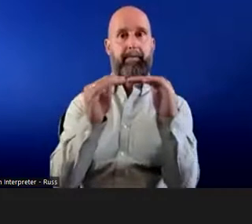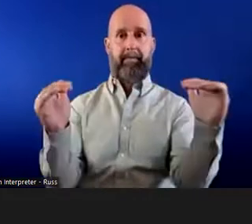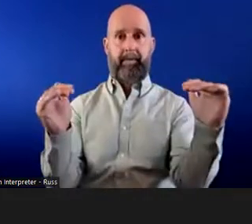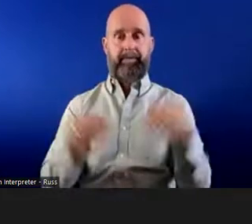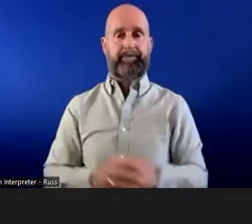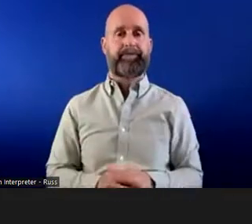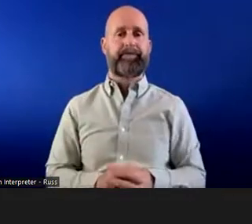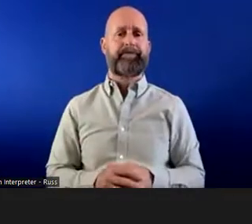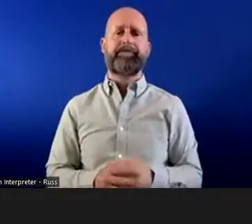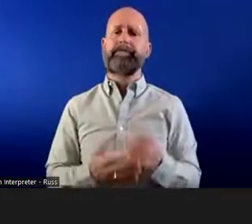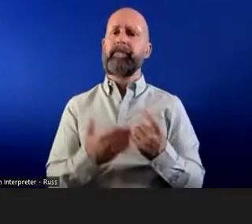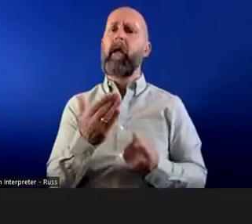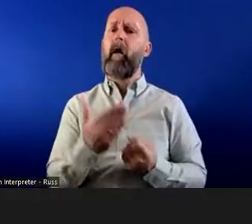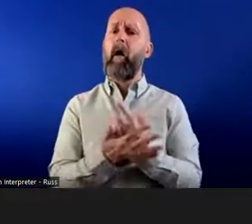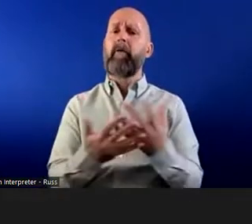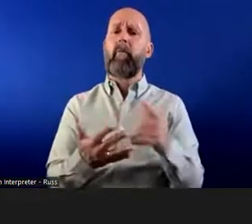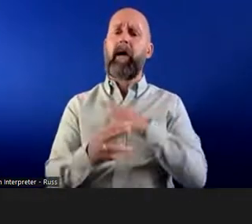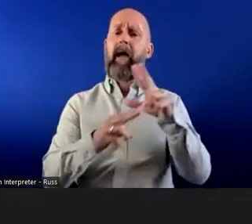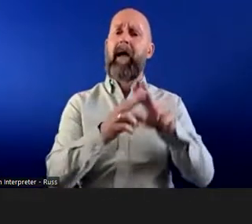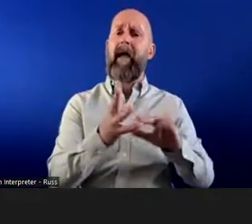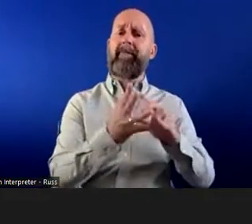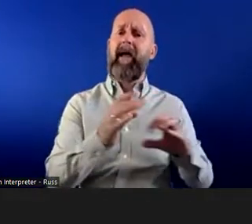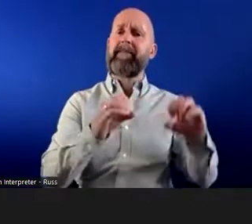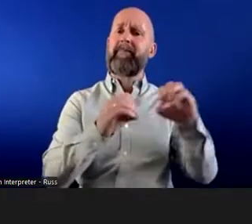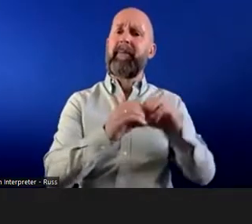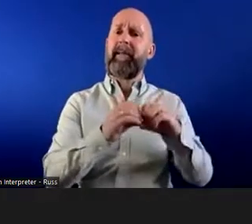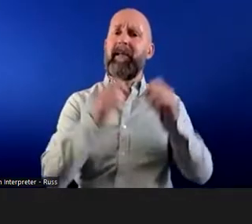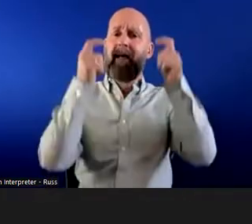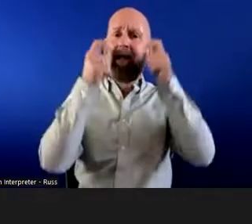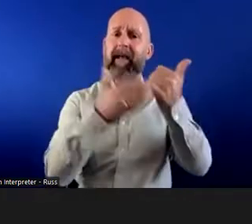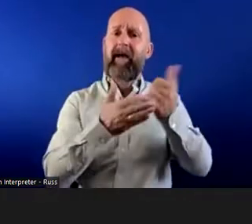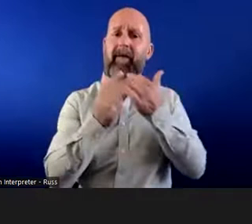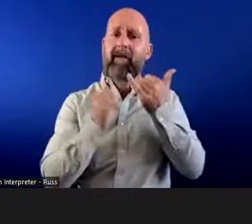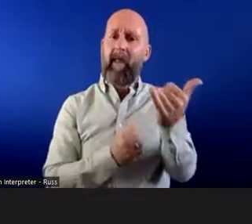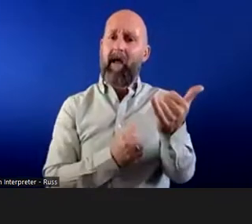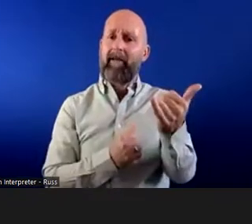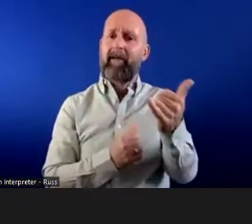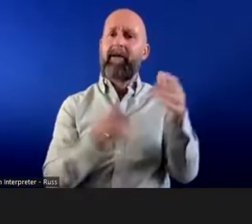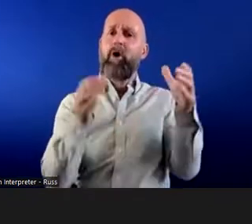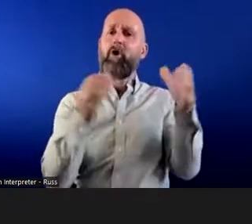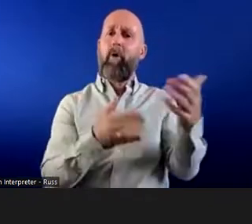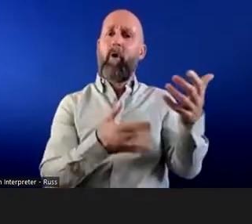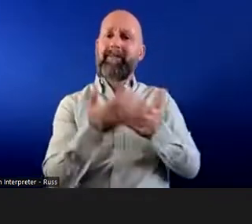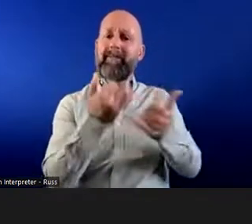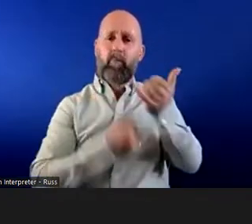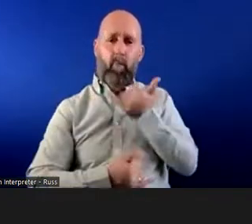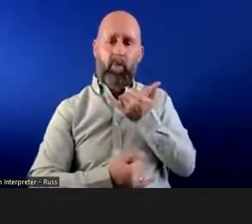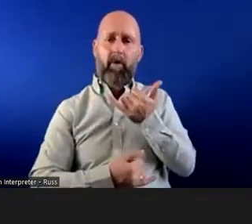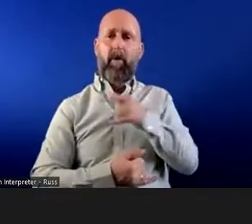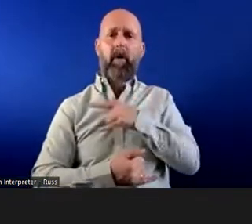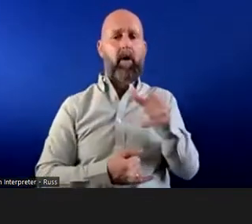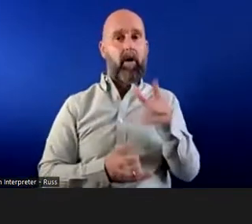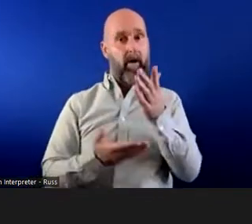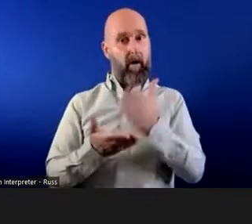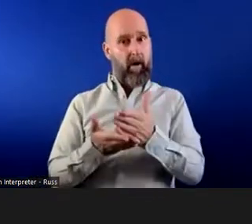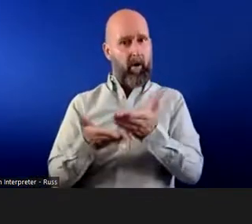Now, quite often on the FSB legal advice line, we're asked by small business employers, well, how do I know whether a step is